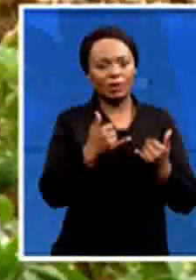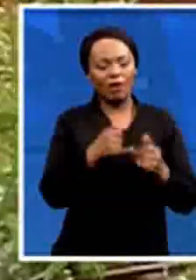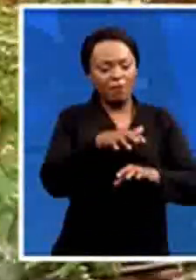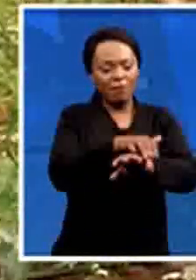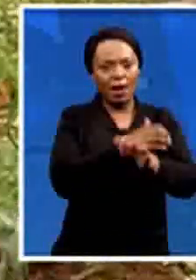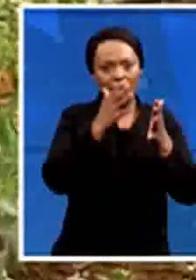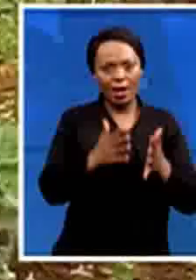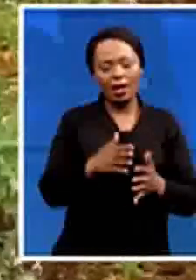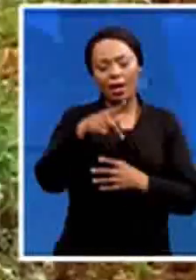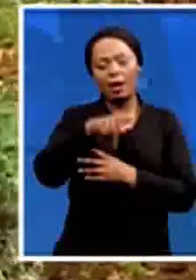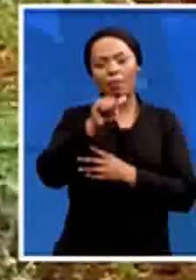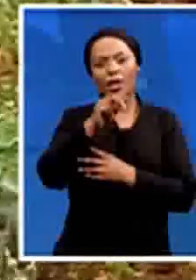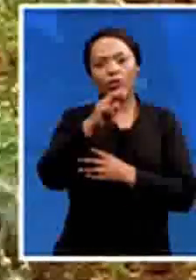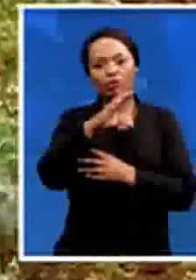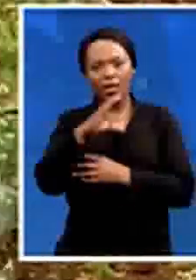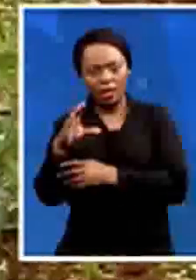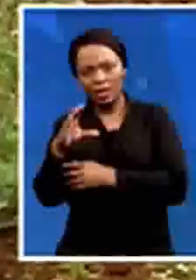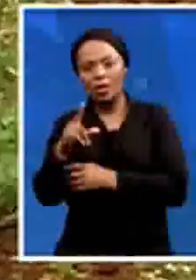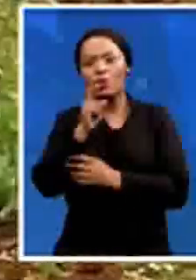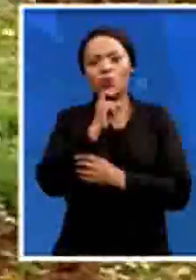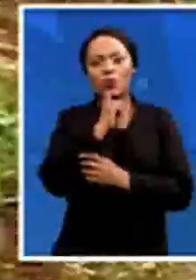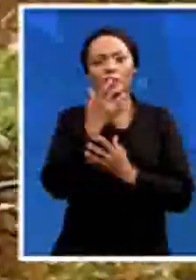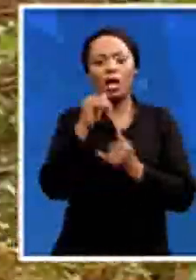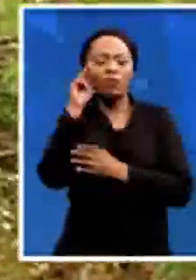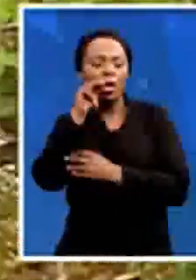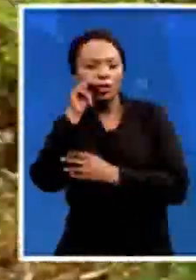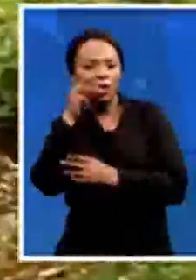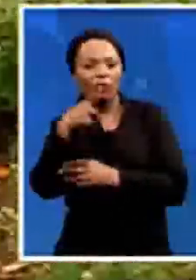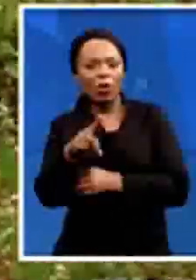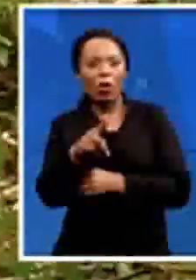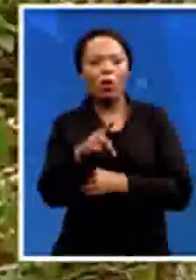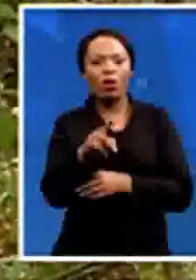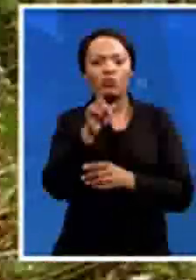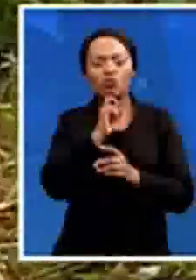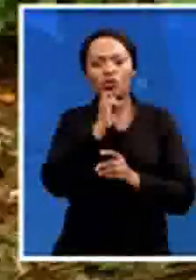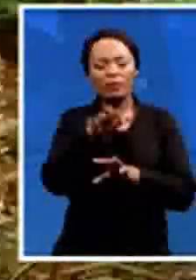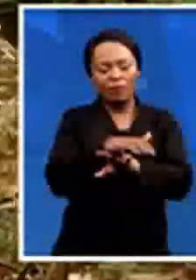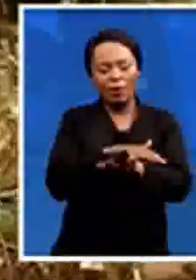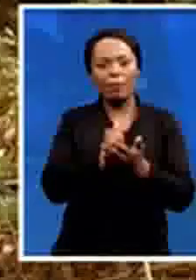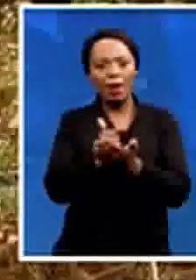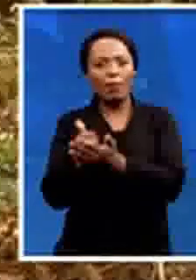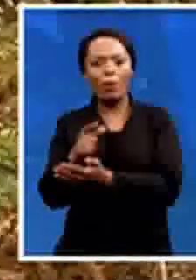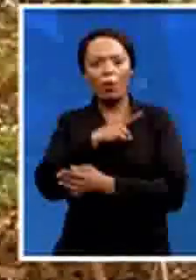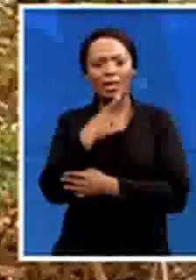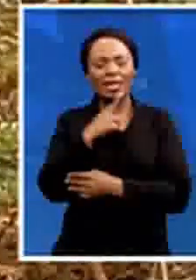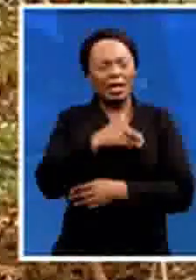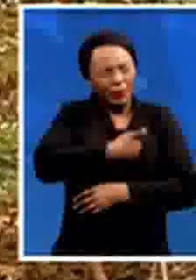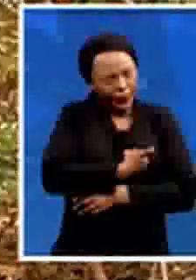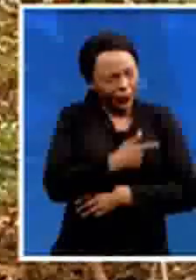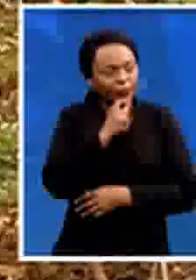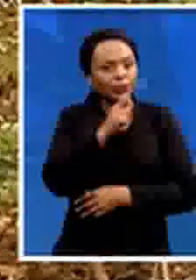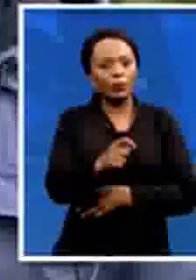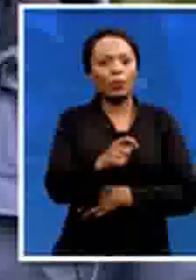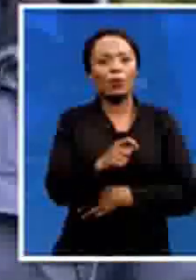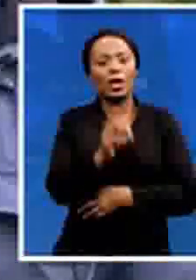trips to Nigeria for pilgrims from his area. He says the pain of losing his child was unbearable. It